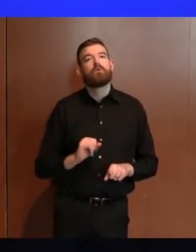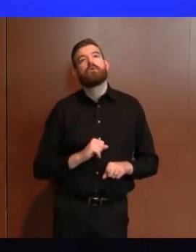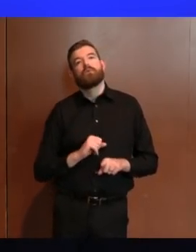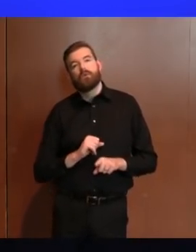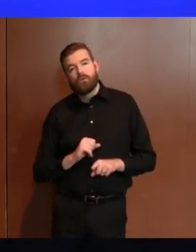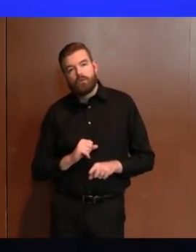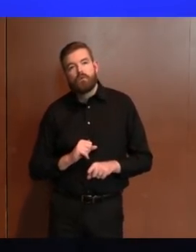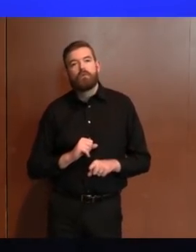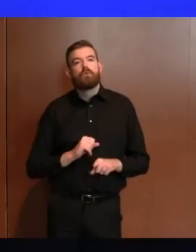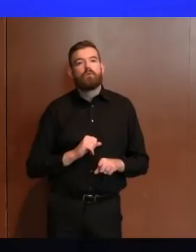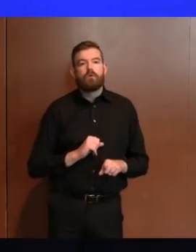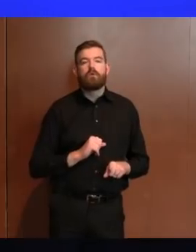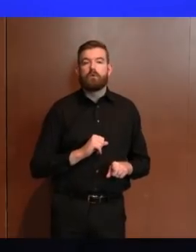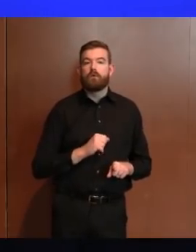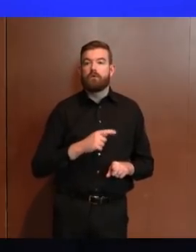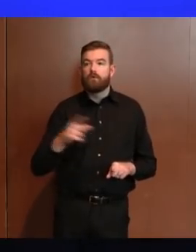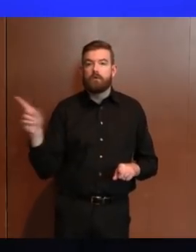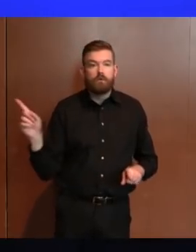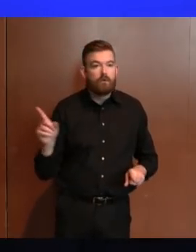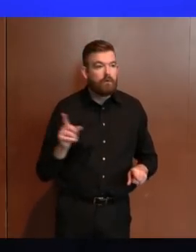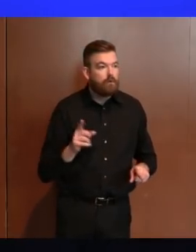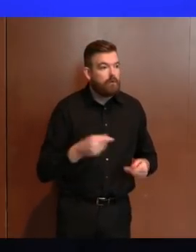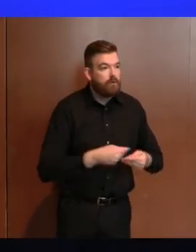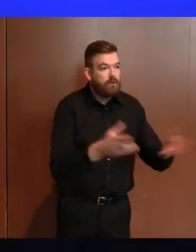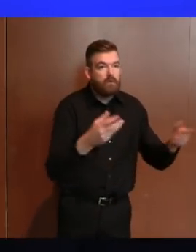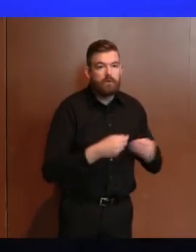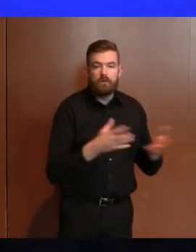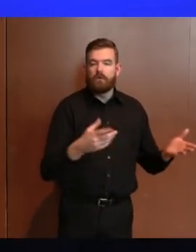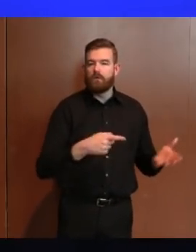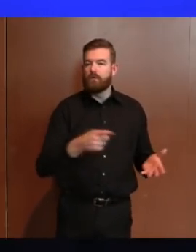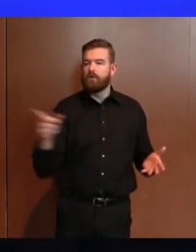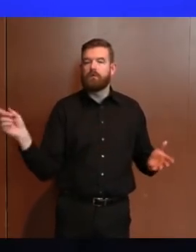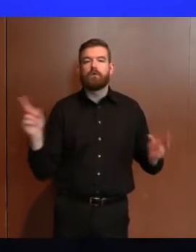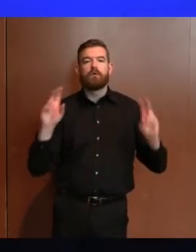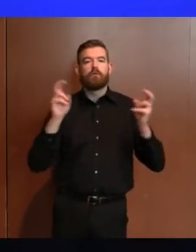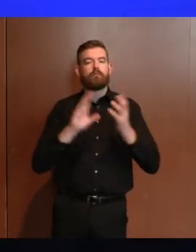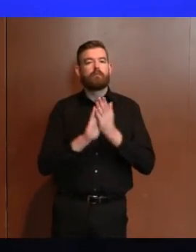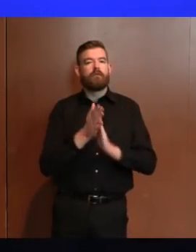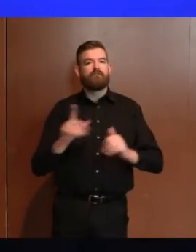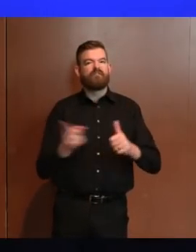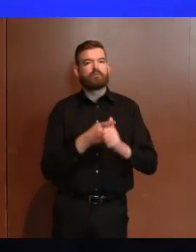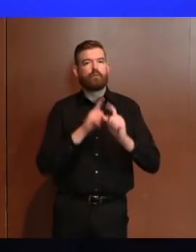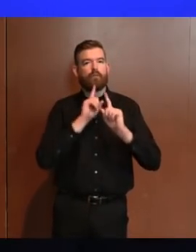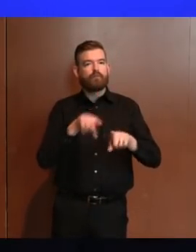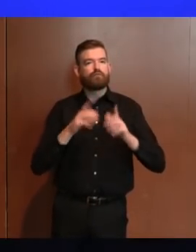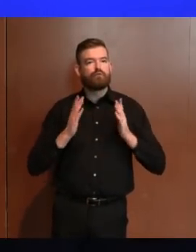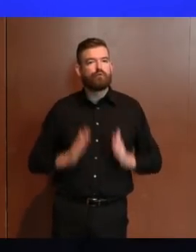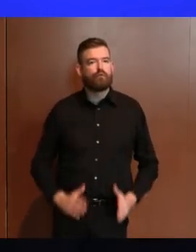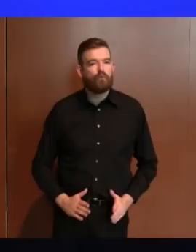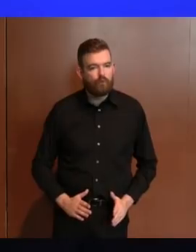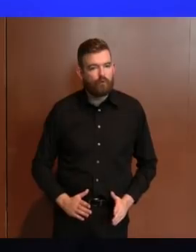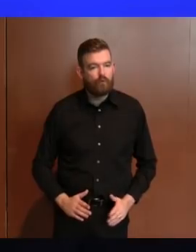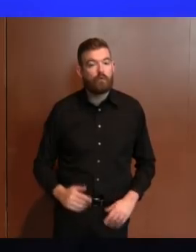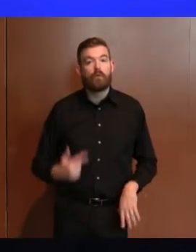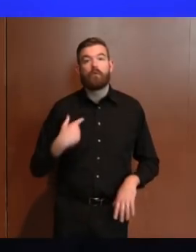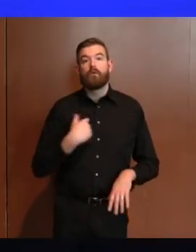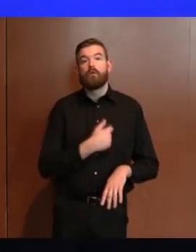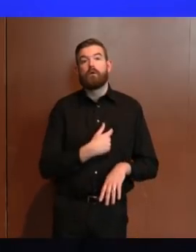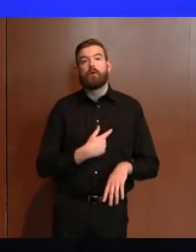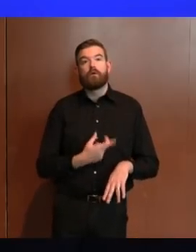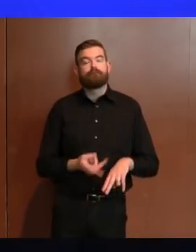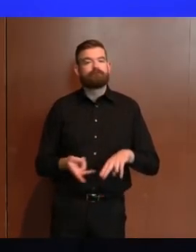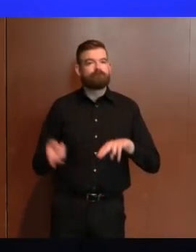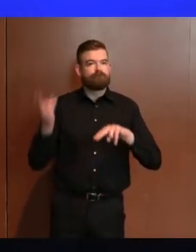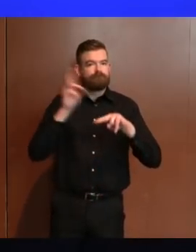We are moving aggressively. Here's what we have done and what we are doing to better serve our customers. We're increasing capacity to ensure more